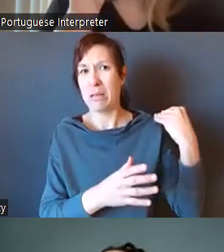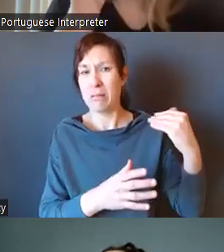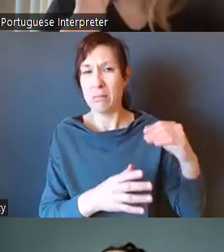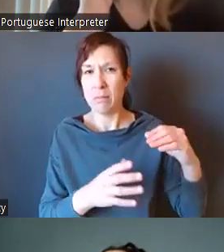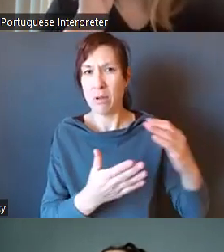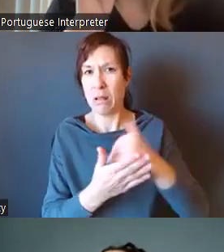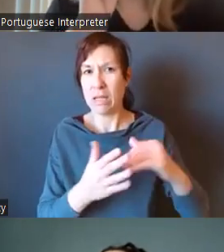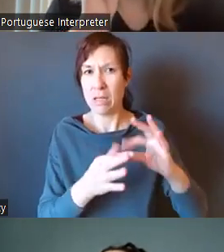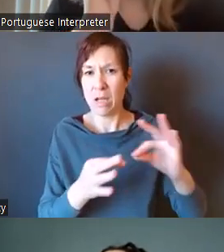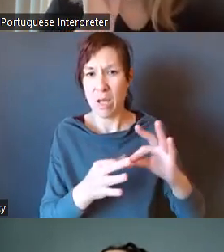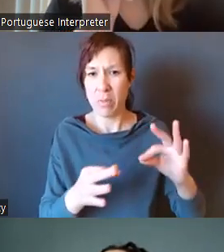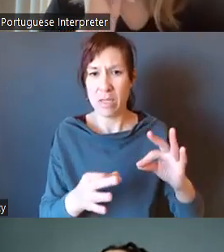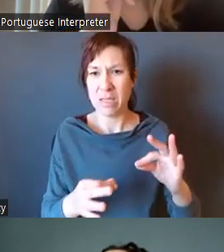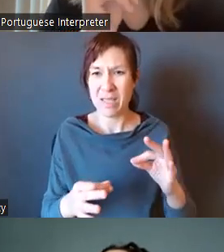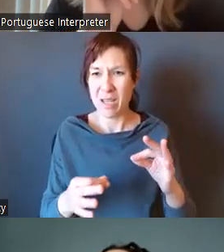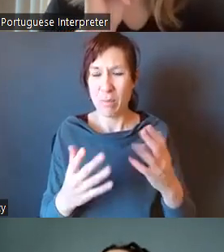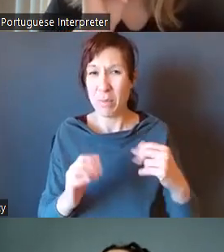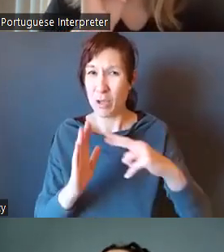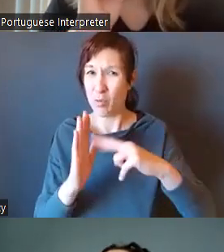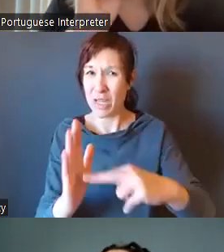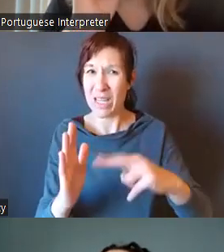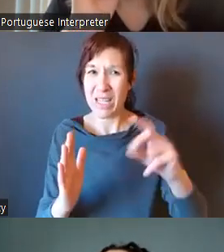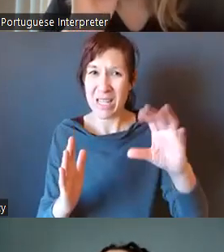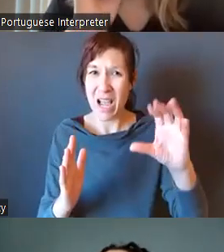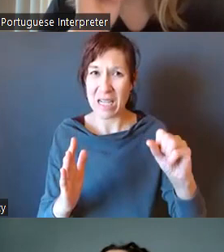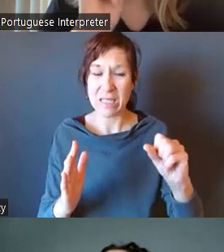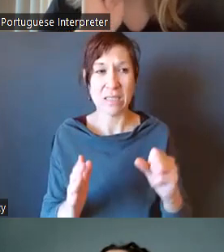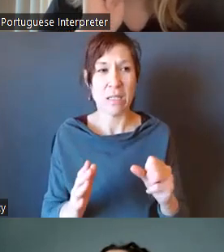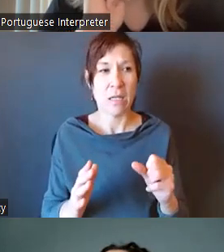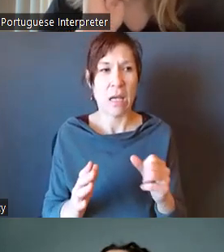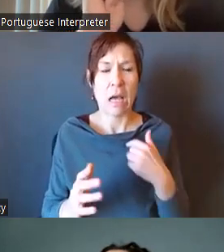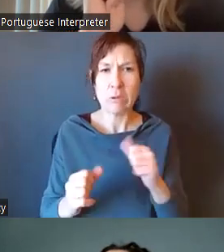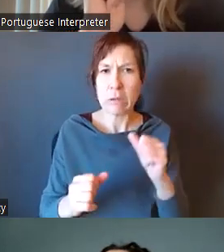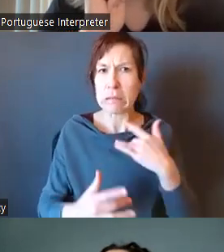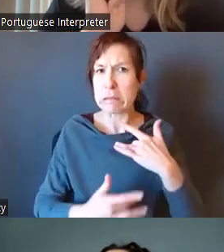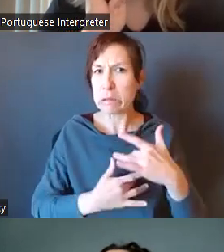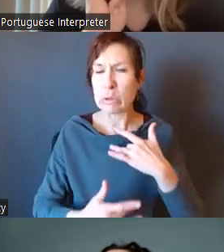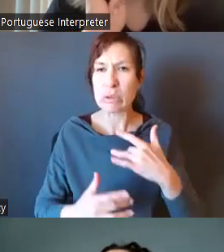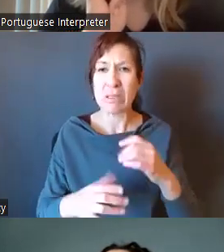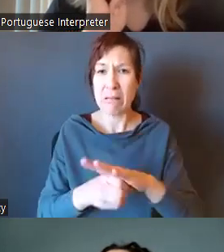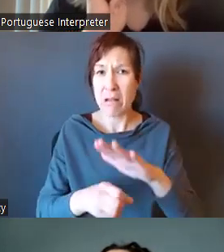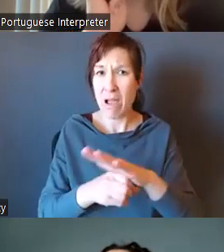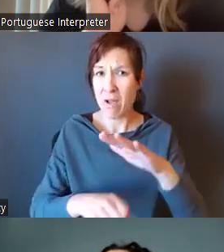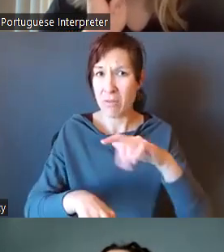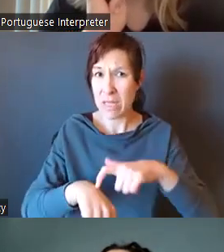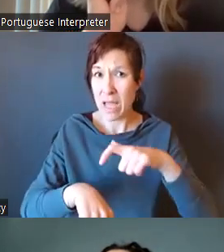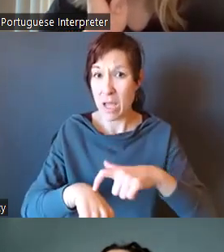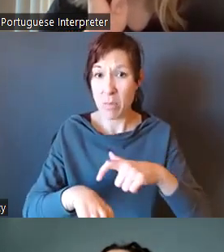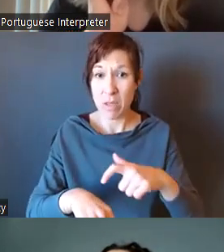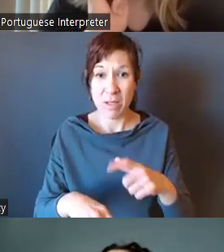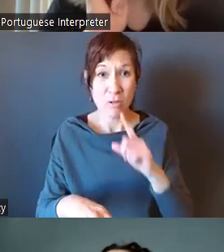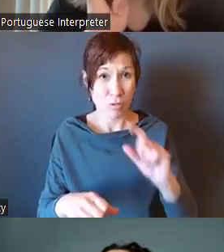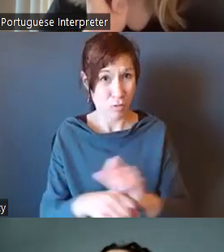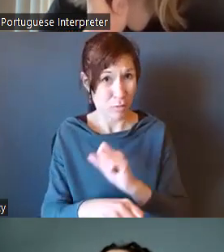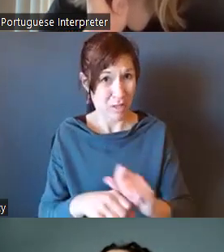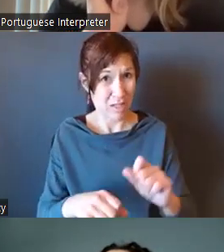I guess the question here is, is do we want to allot some time on December 13th to